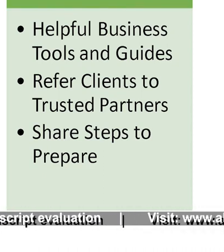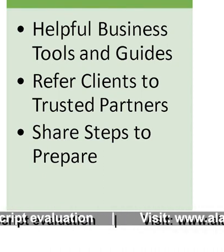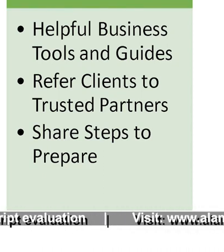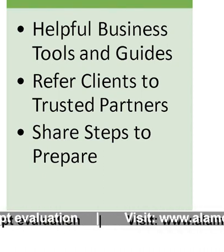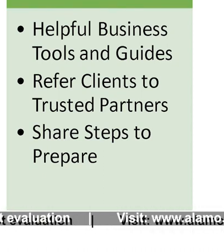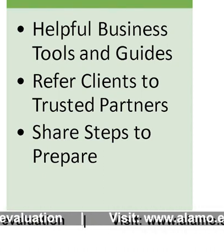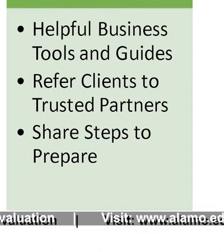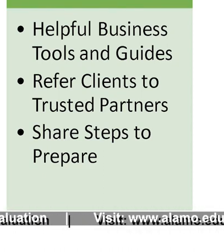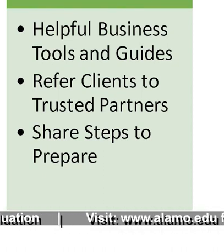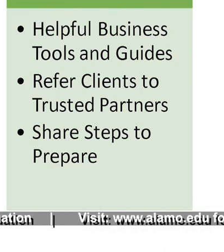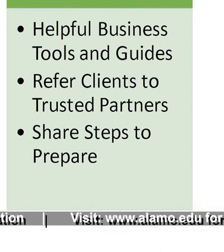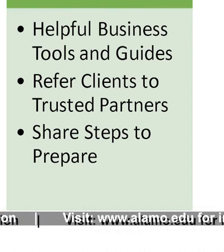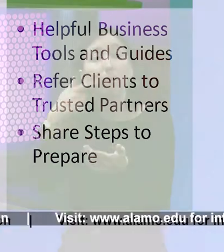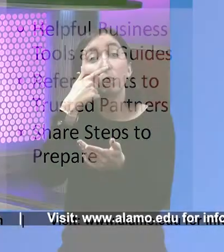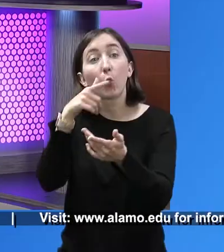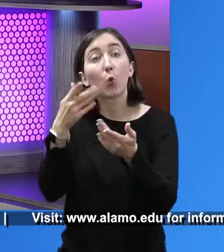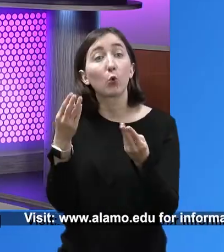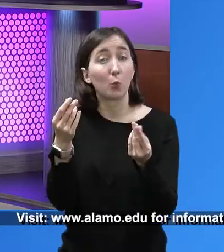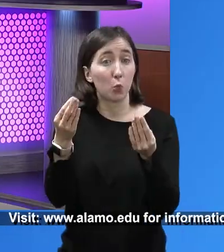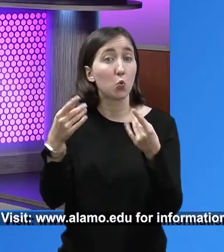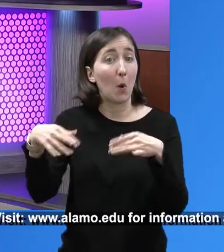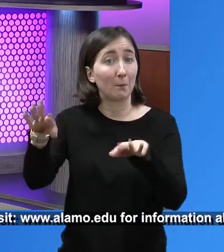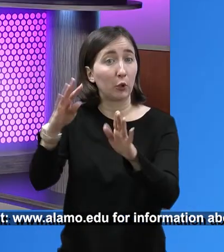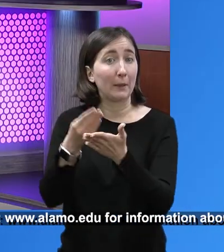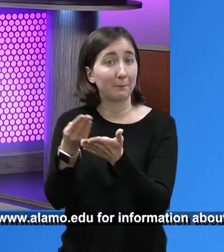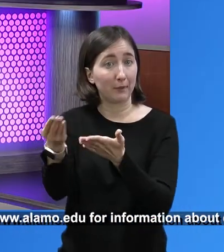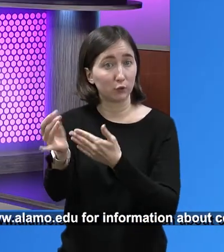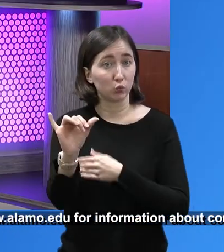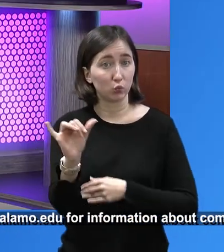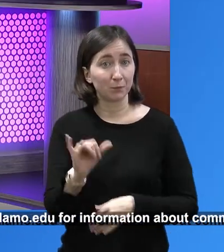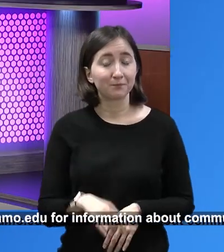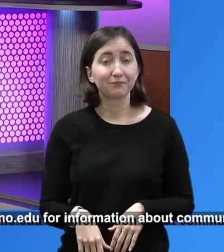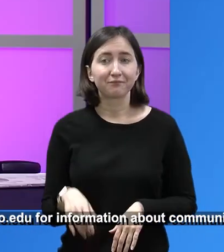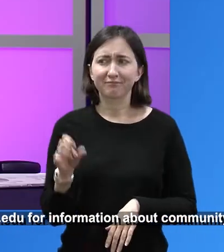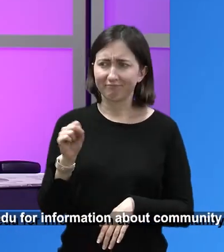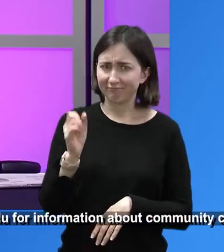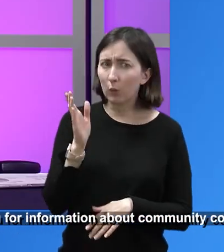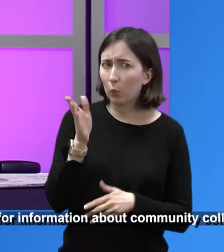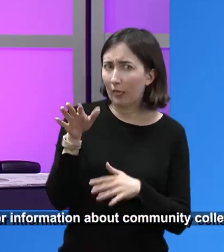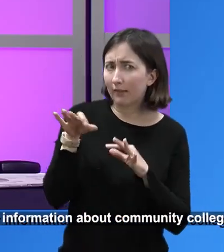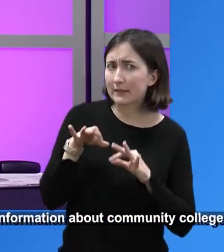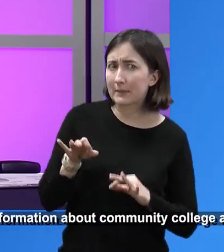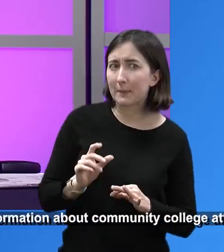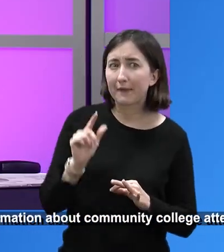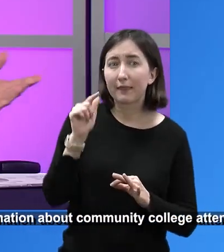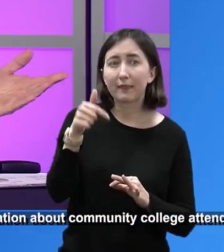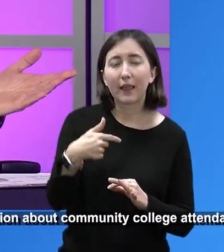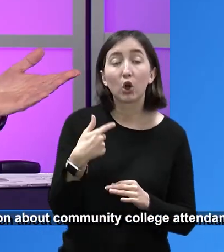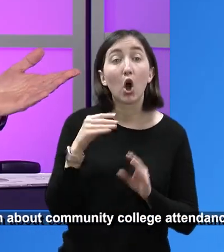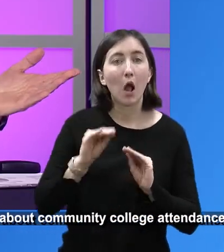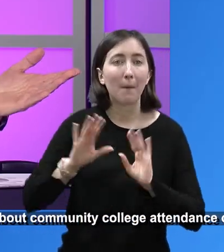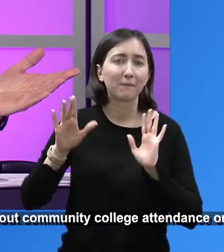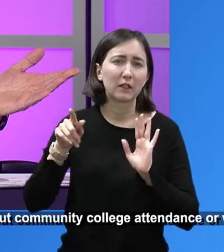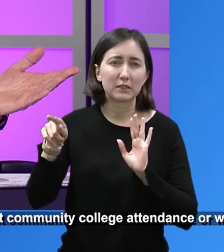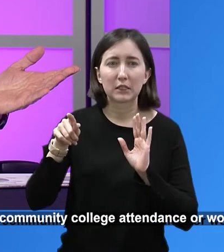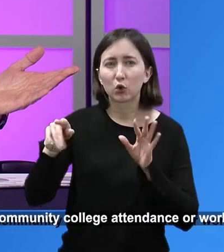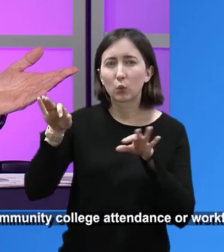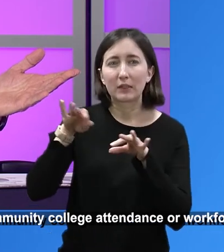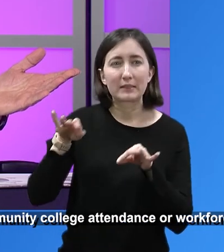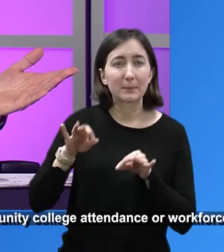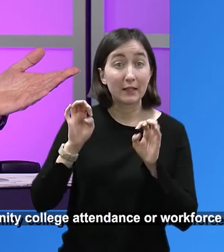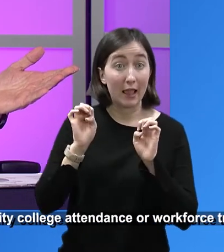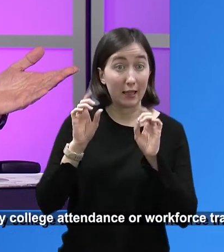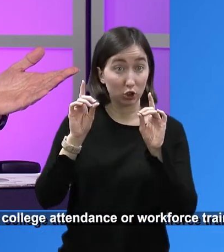for someone purchasing their, their real estate building. So we'll go specifically into those products in a few minutes. Obviously you've talked about the